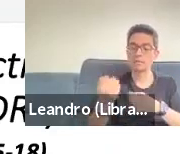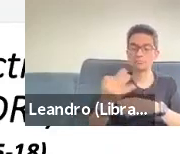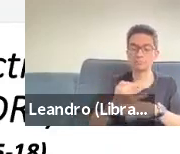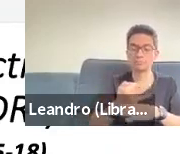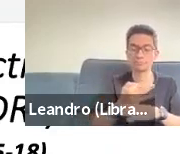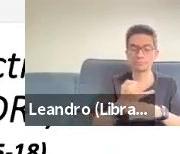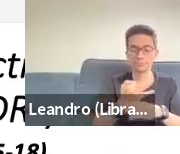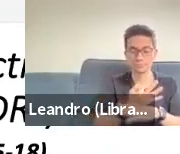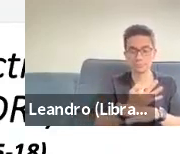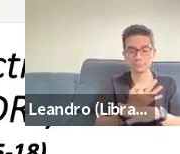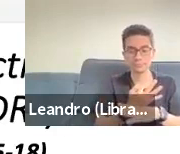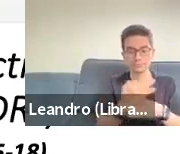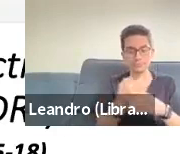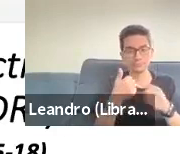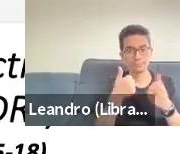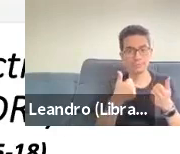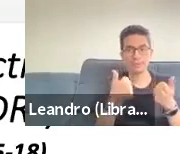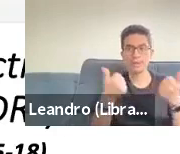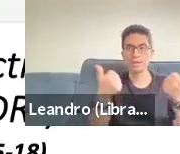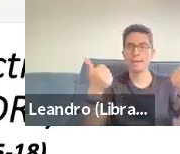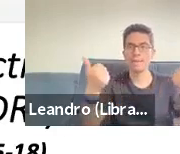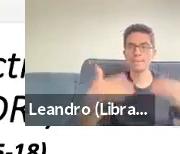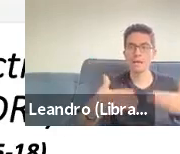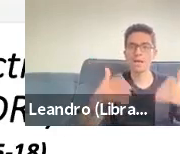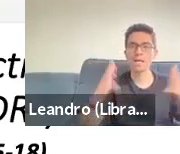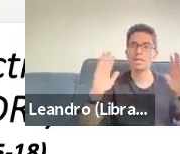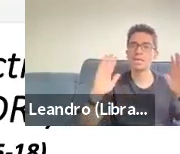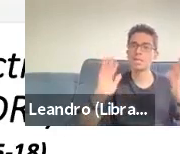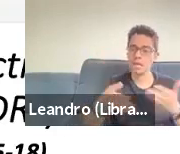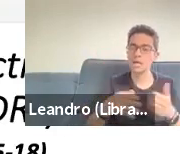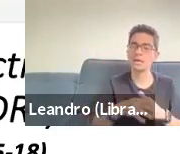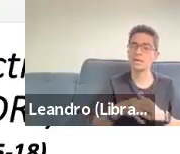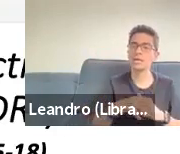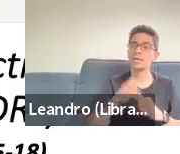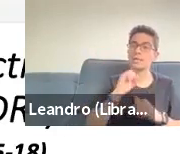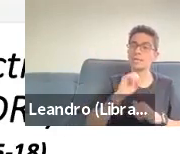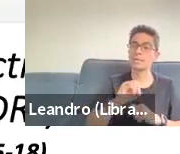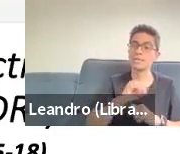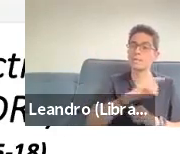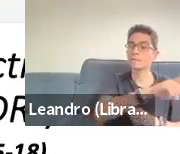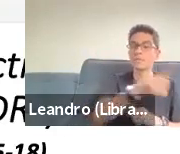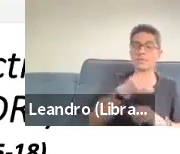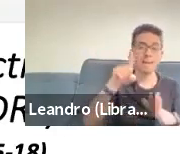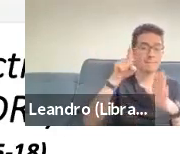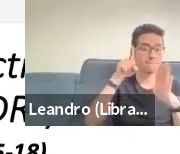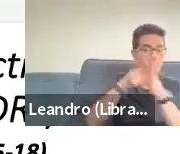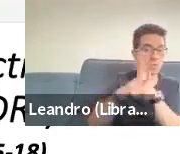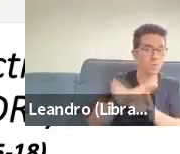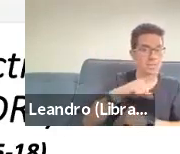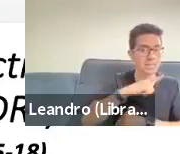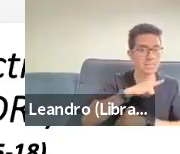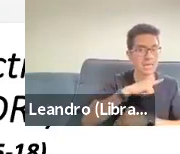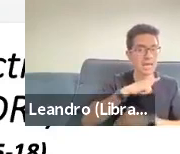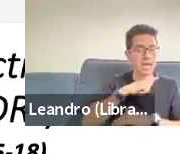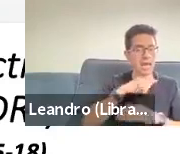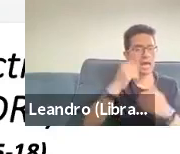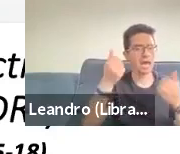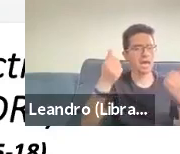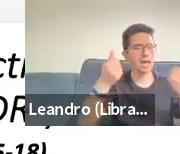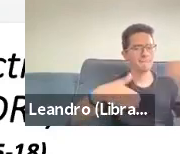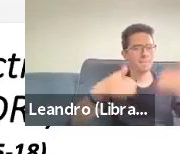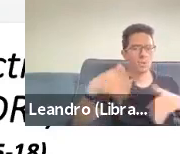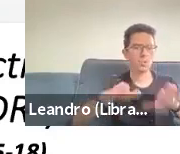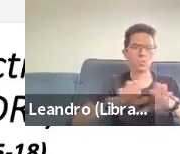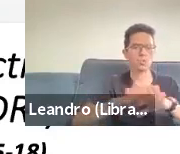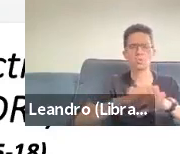talk more about these if you have questions. But the first thing we did is just to count them, identify them and count them. And table